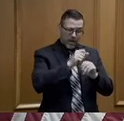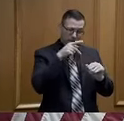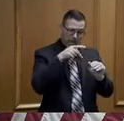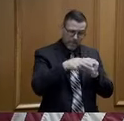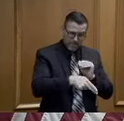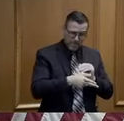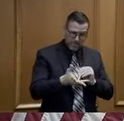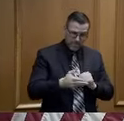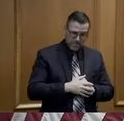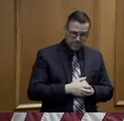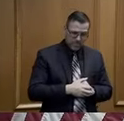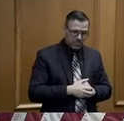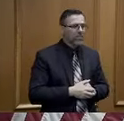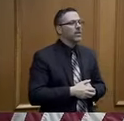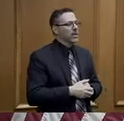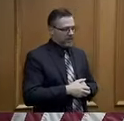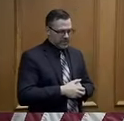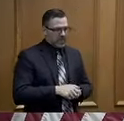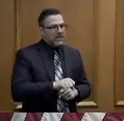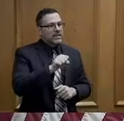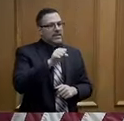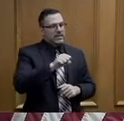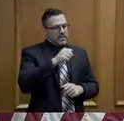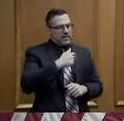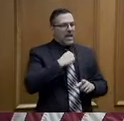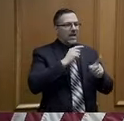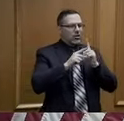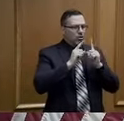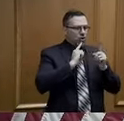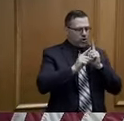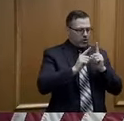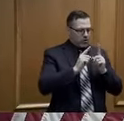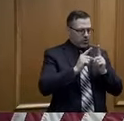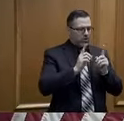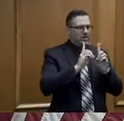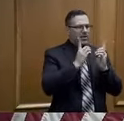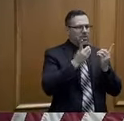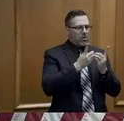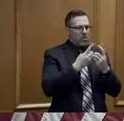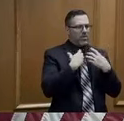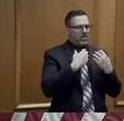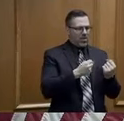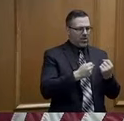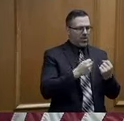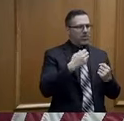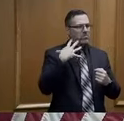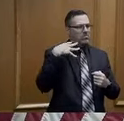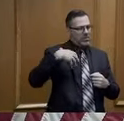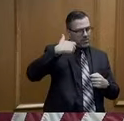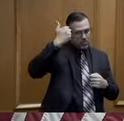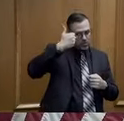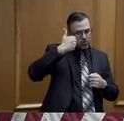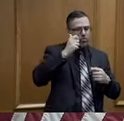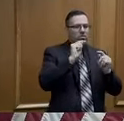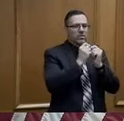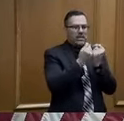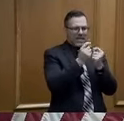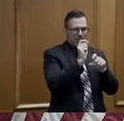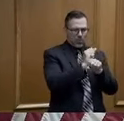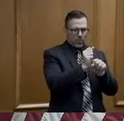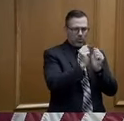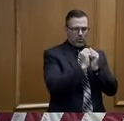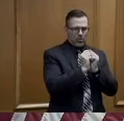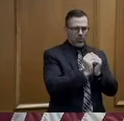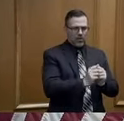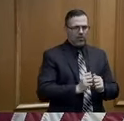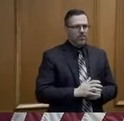spoken with Department of Health Commissioner and had our teams working together. Not only